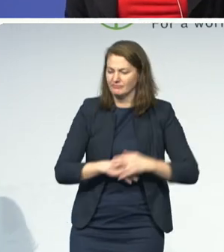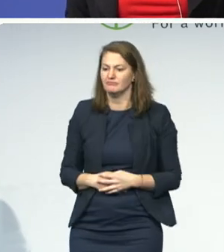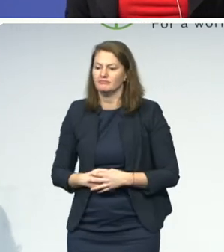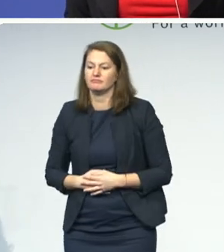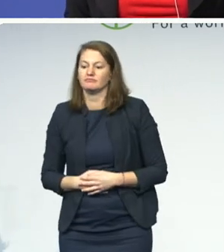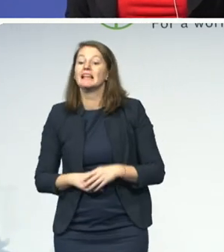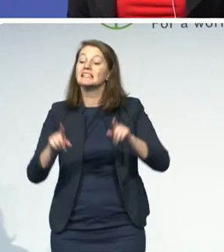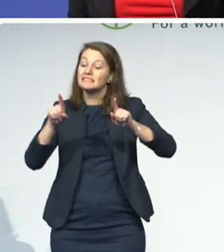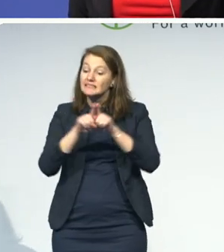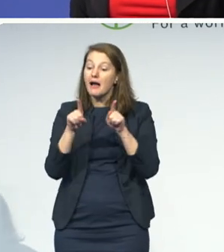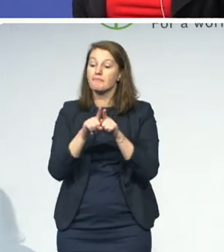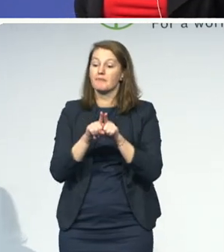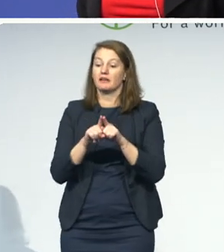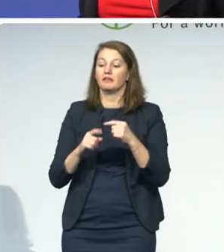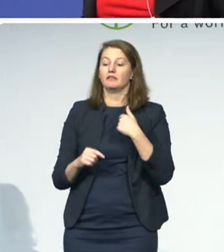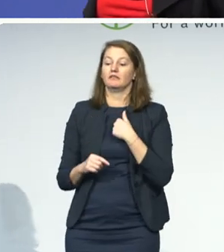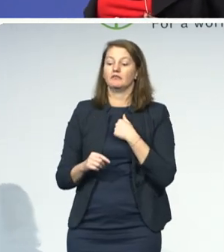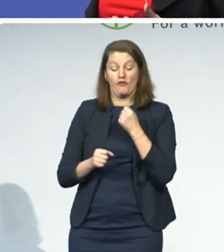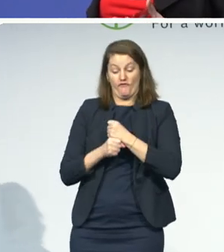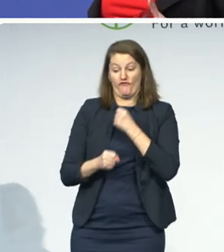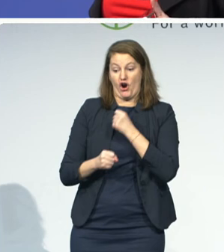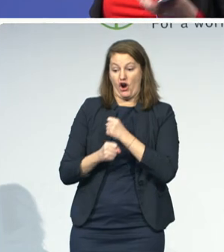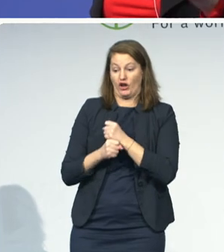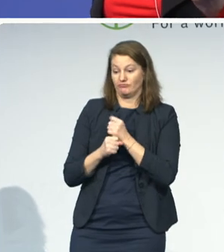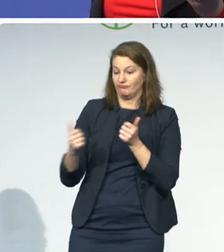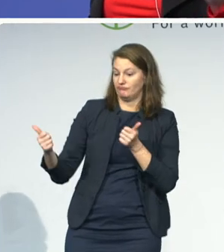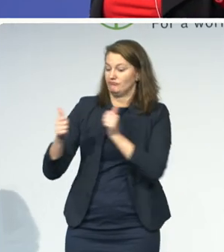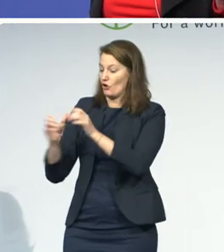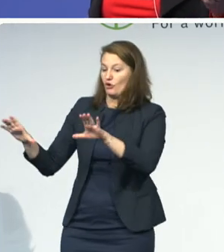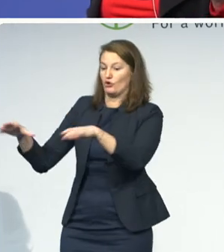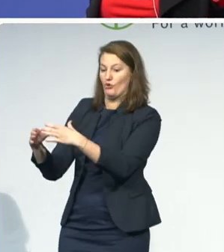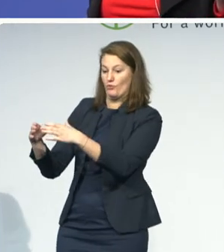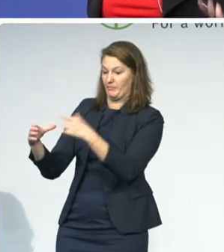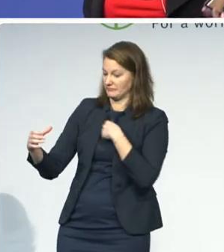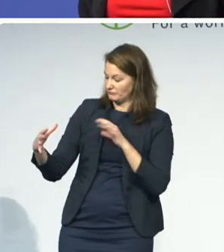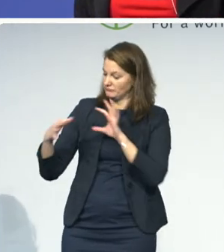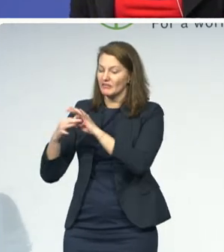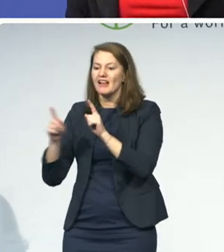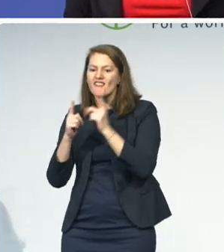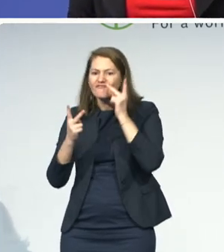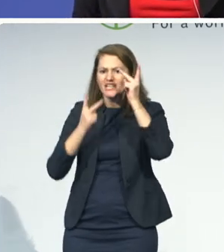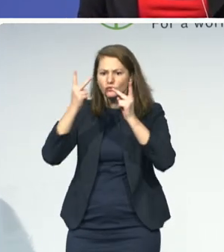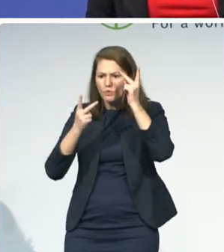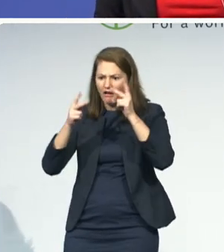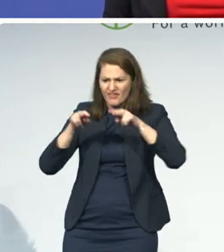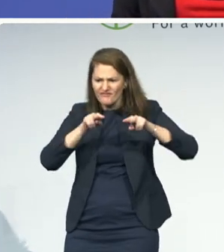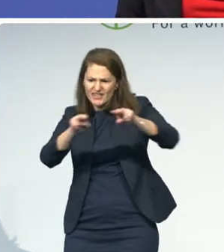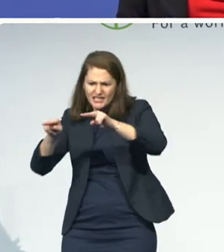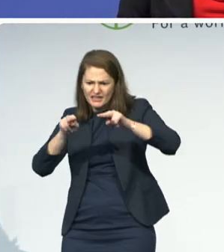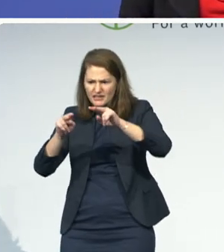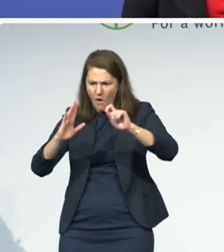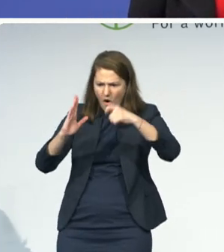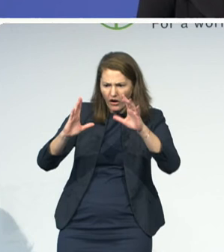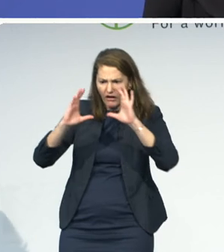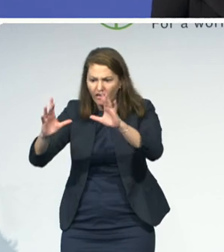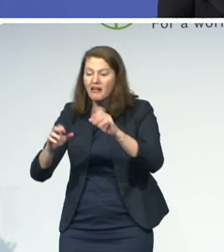So many, many groups, many organizations provide tools that read books on mobile phones, on computers, on specialized devices,